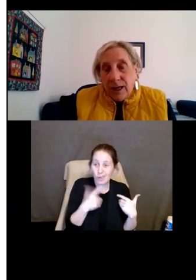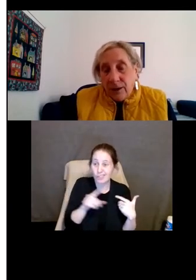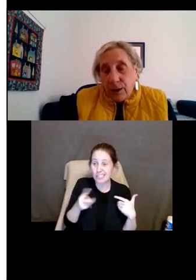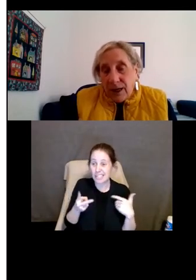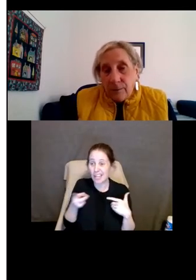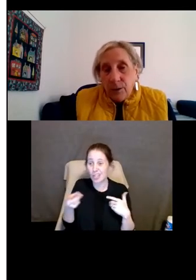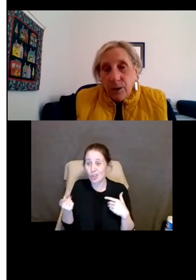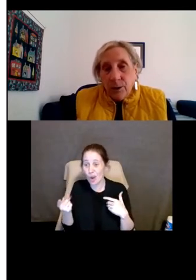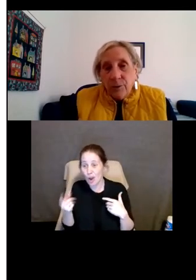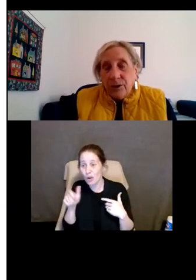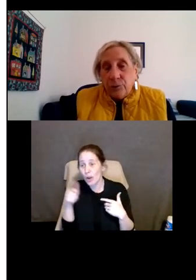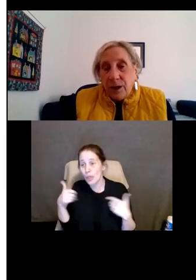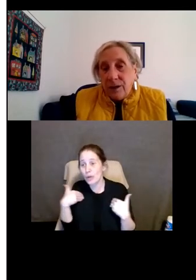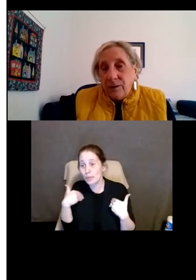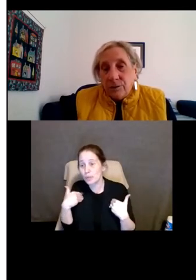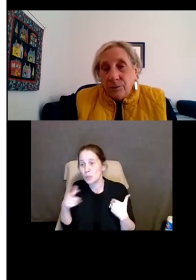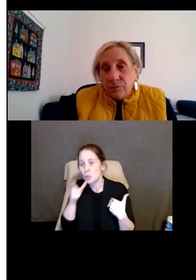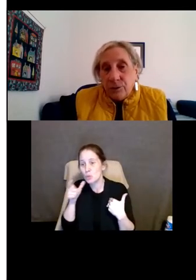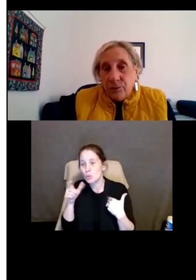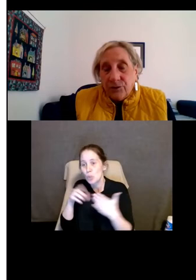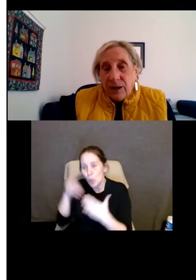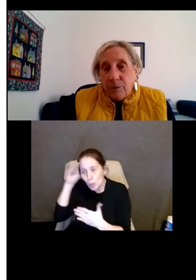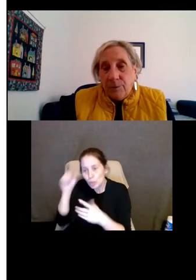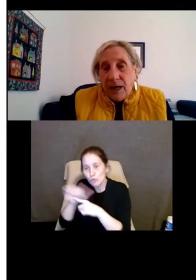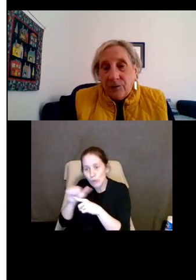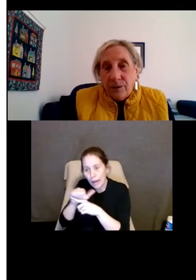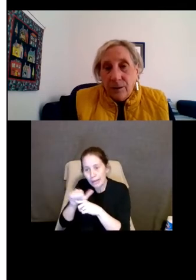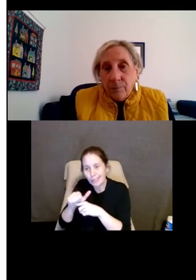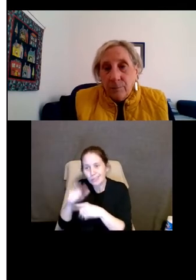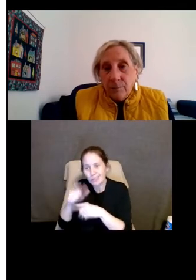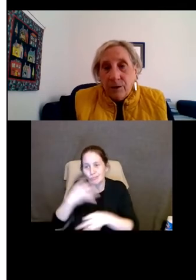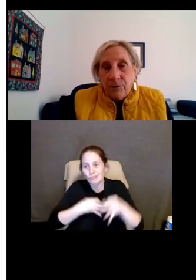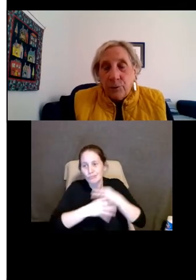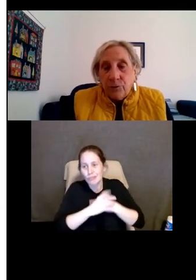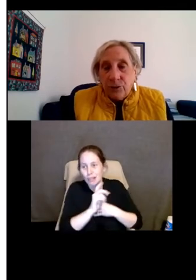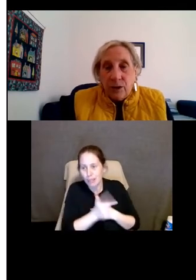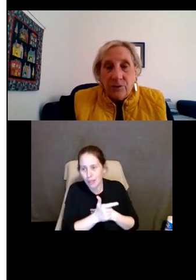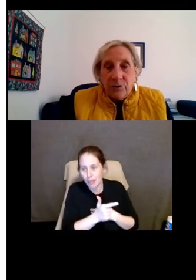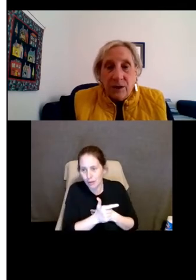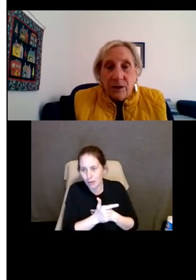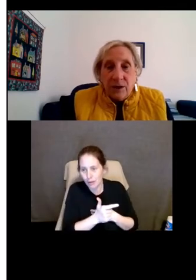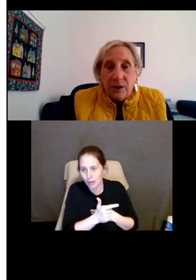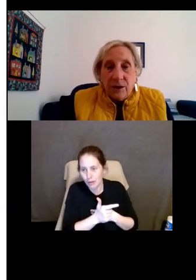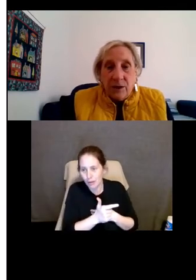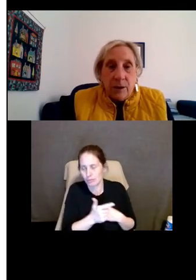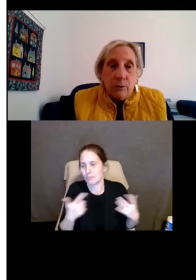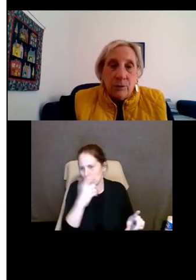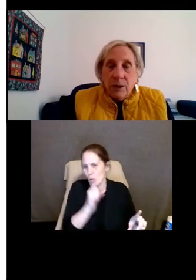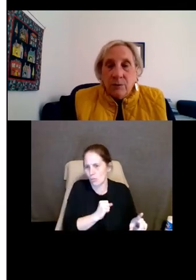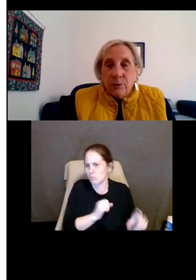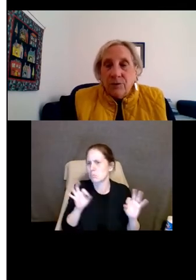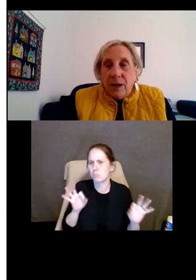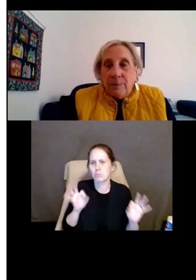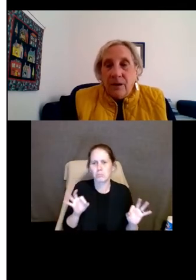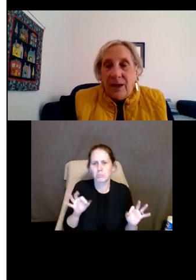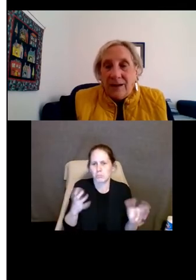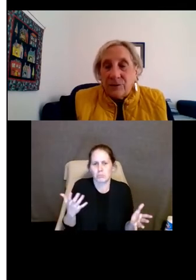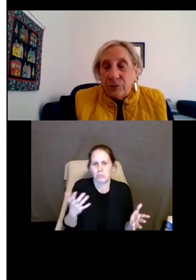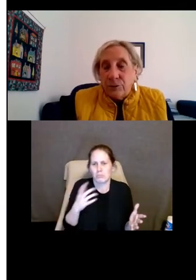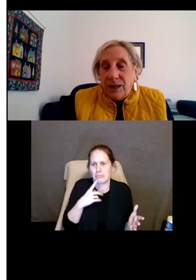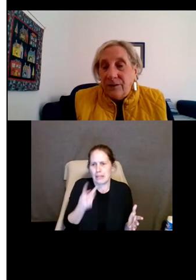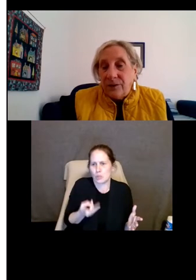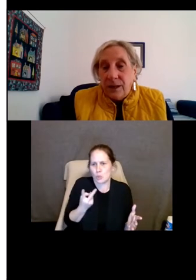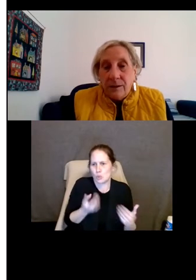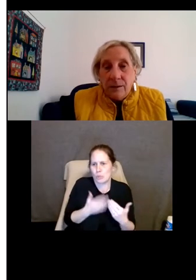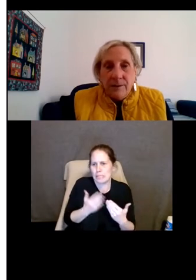dog or other animal who is in training to serve the same capacity because the first dog is getting old, for example,